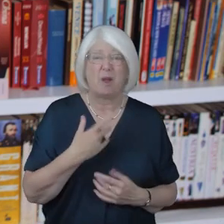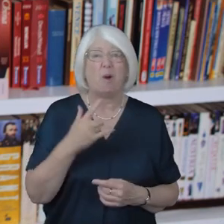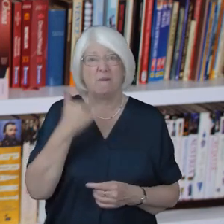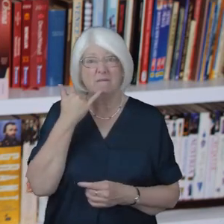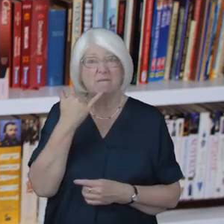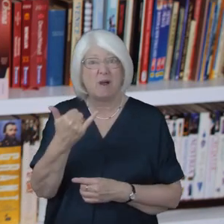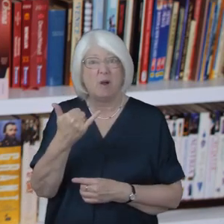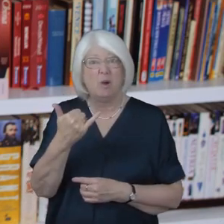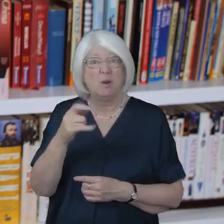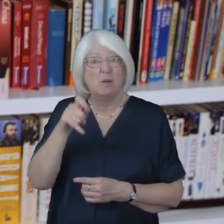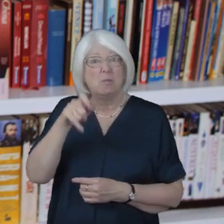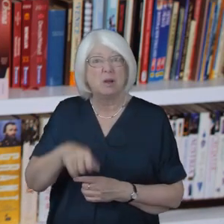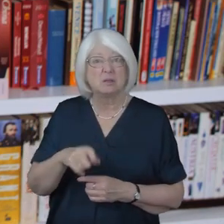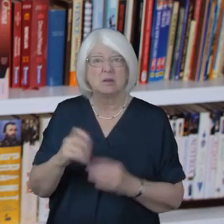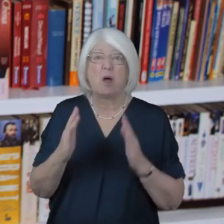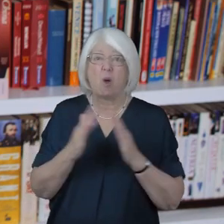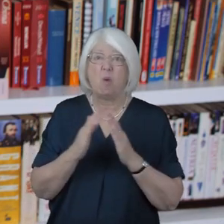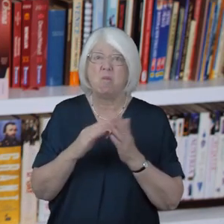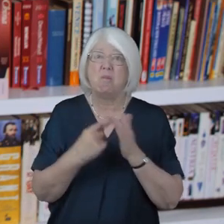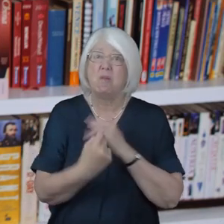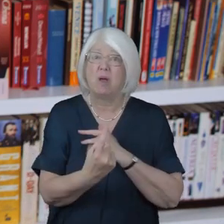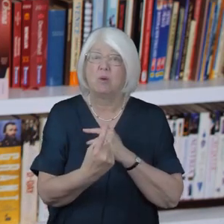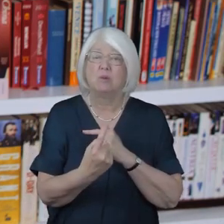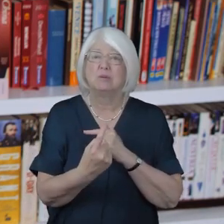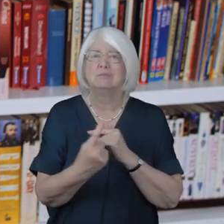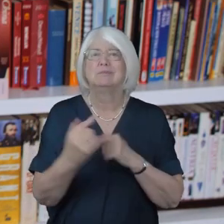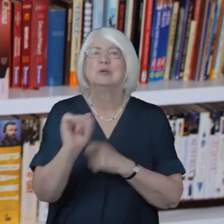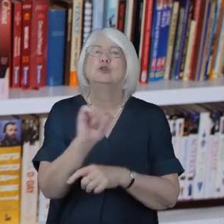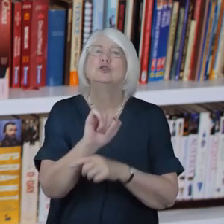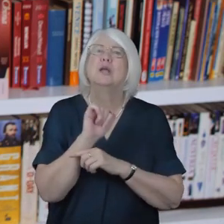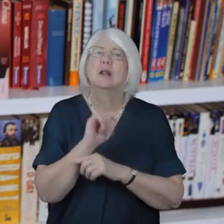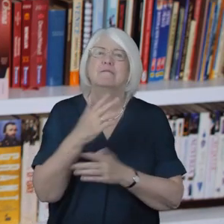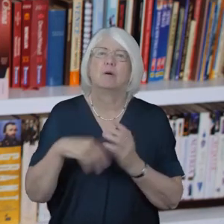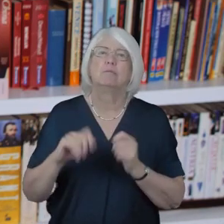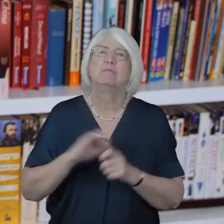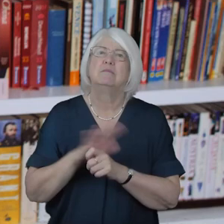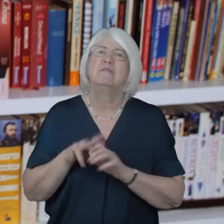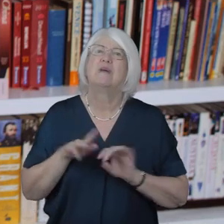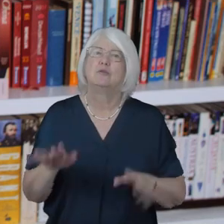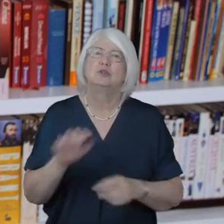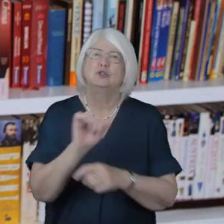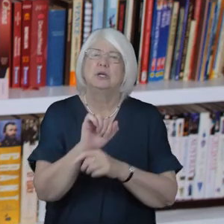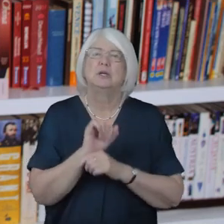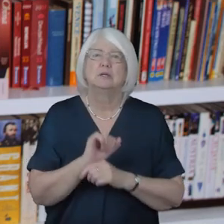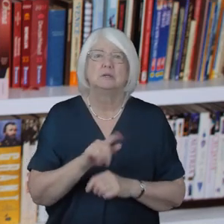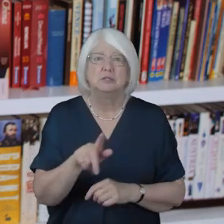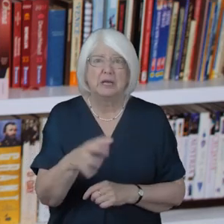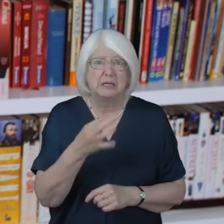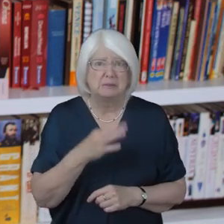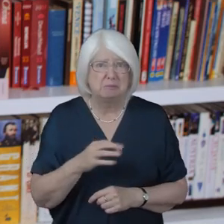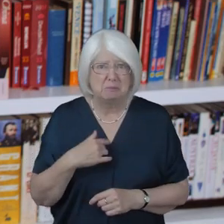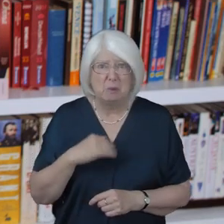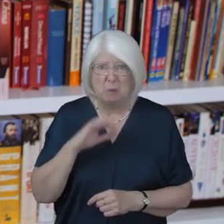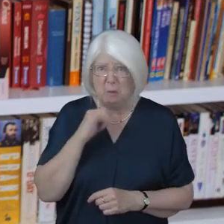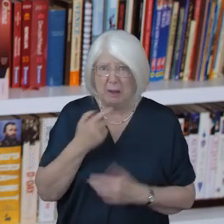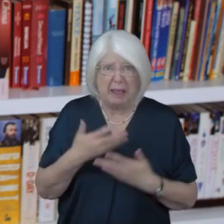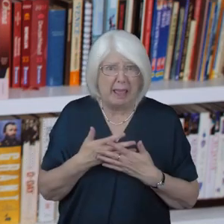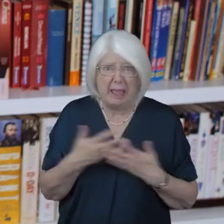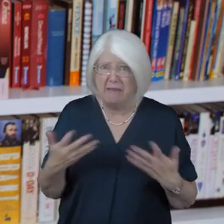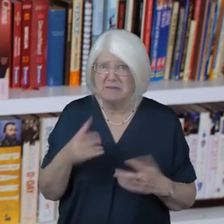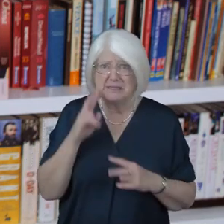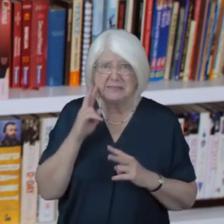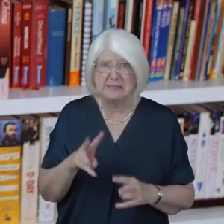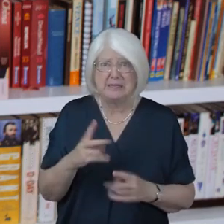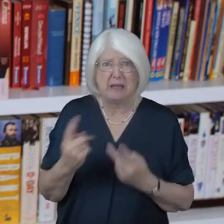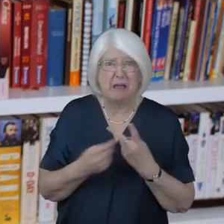alone shielding herself from the virus and she'd said to him will I ever see another human